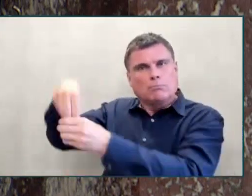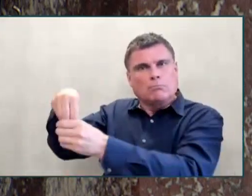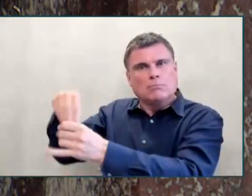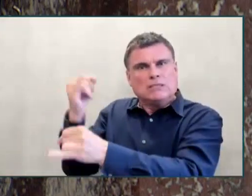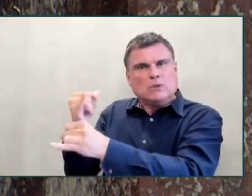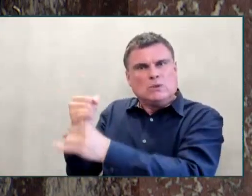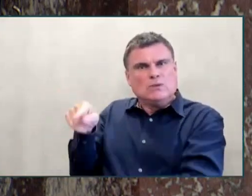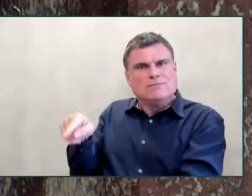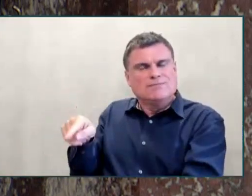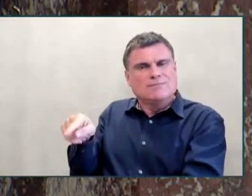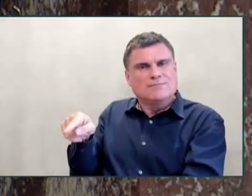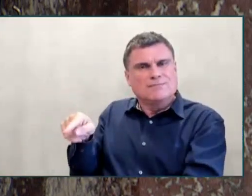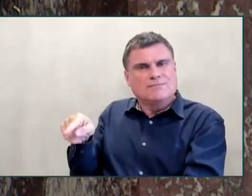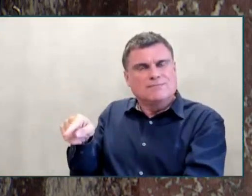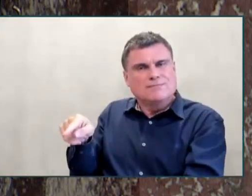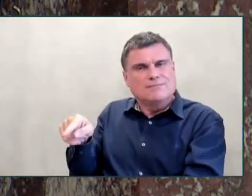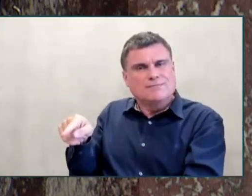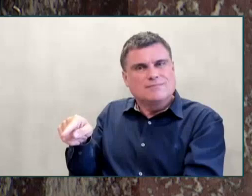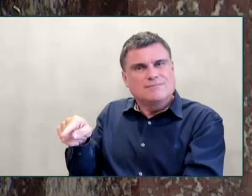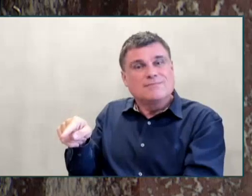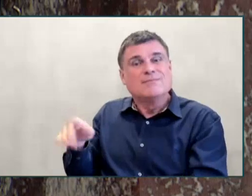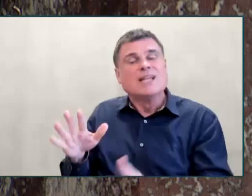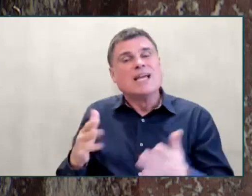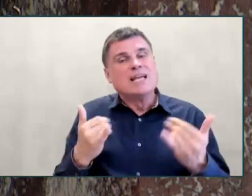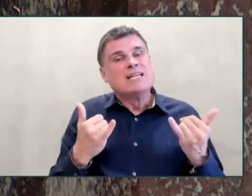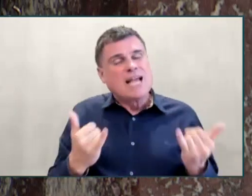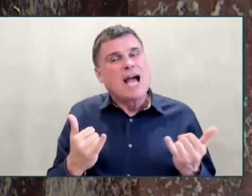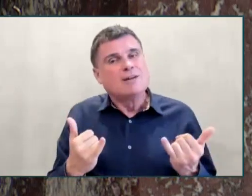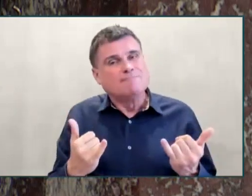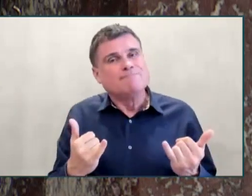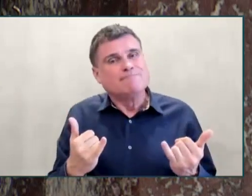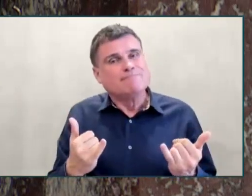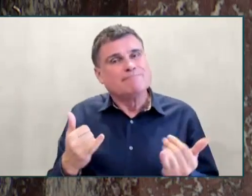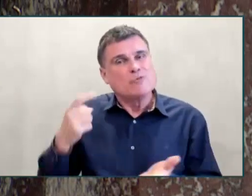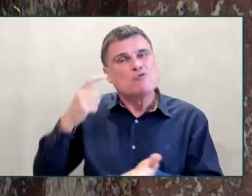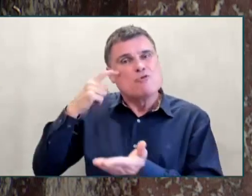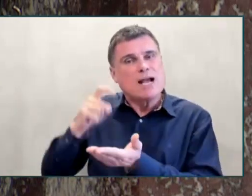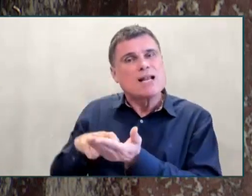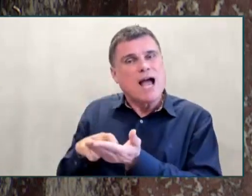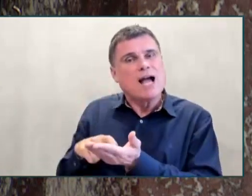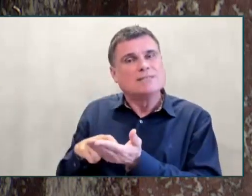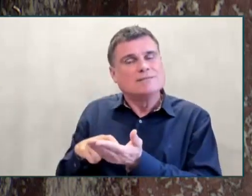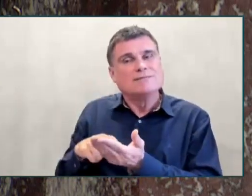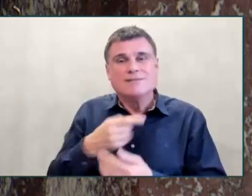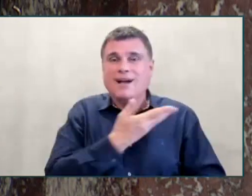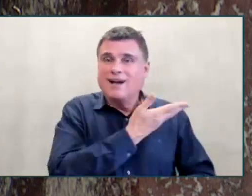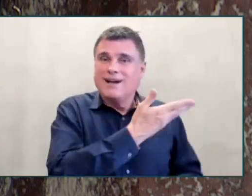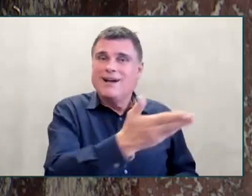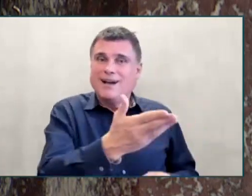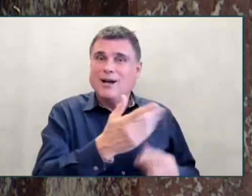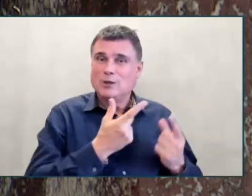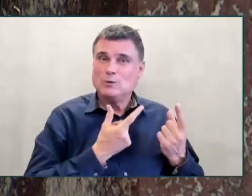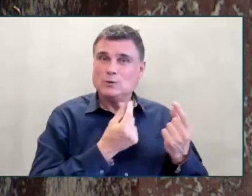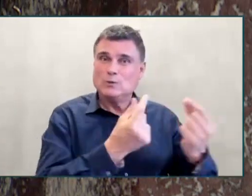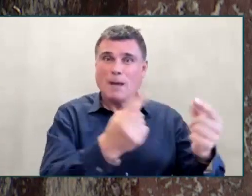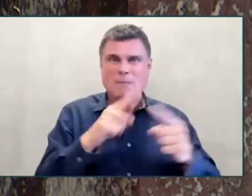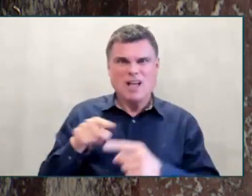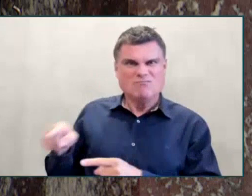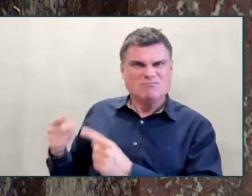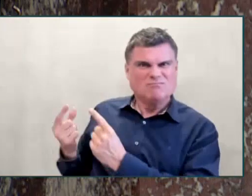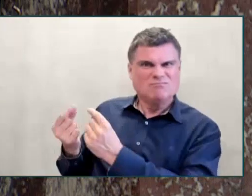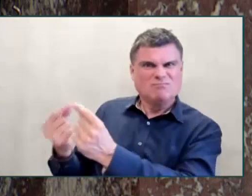it's important that we're honest and we acknowledge the many awful ways that it's not evolving and changing